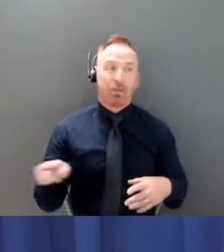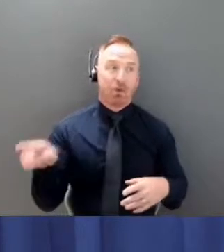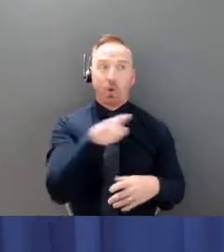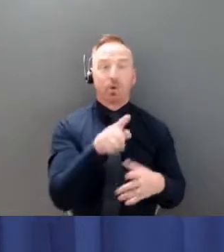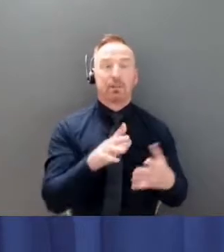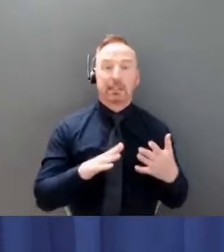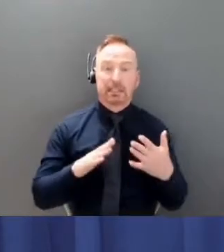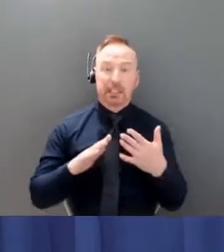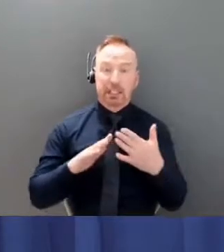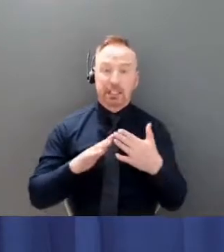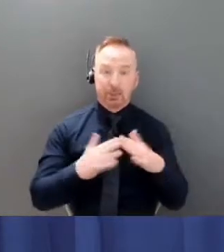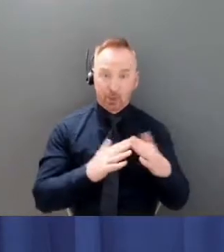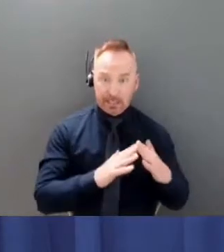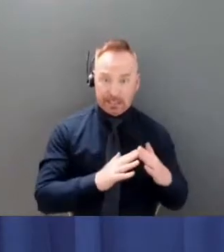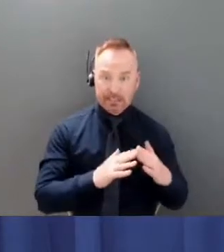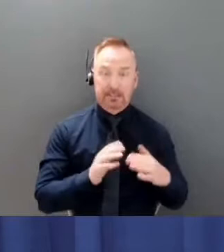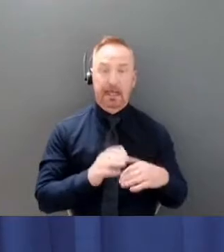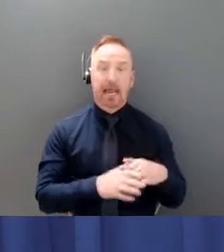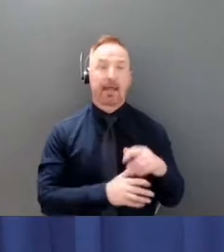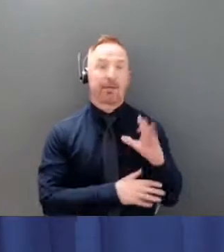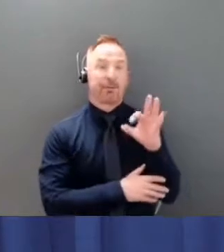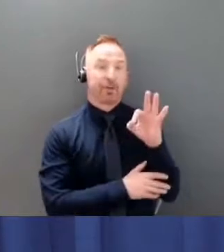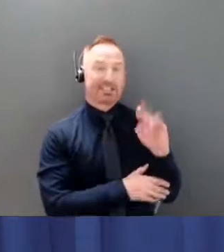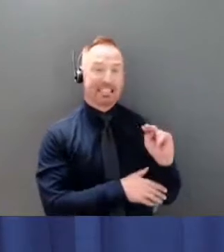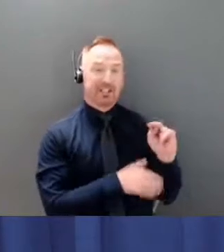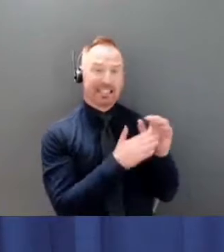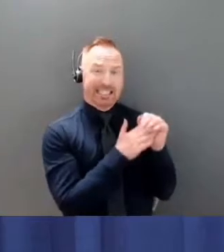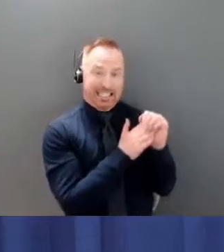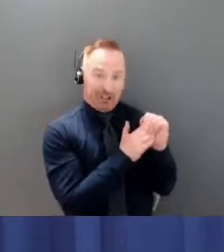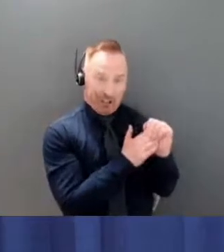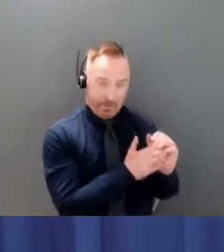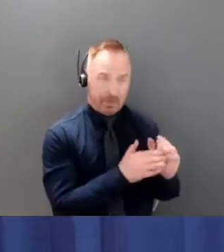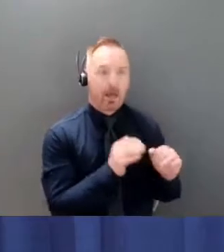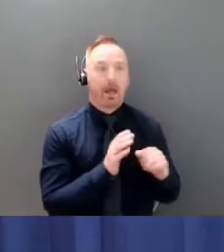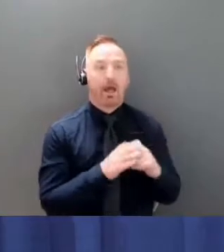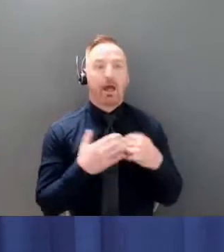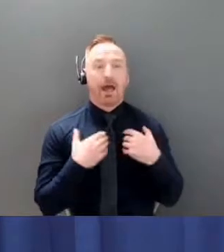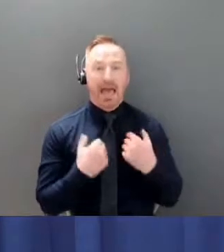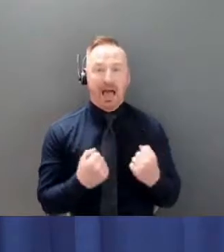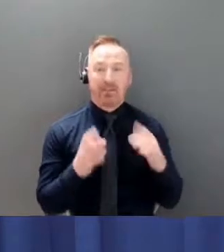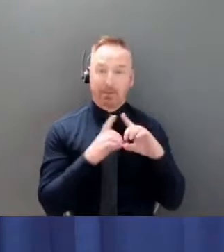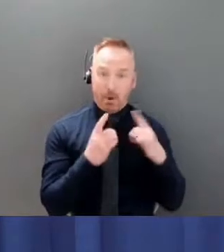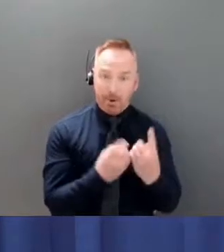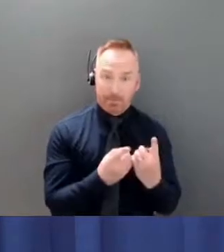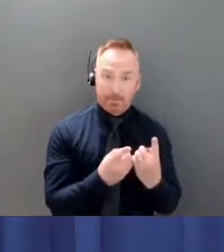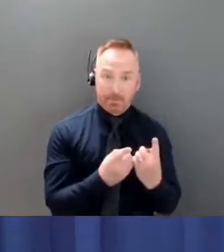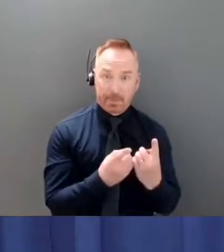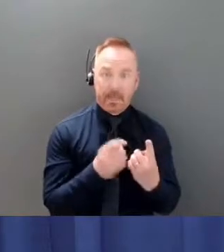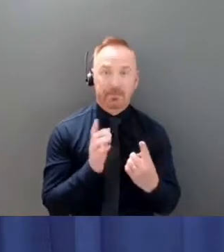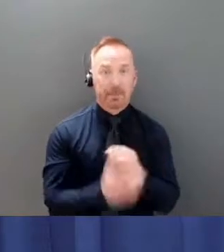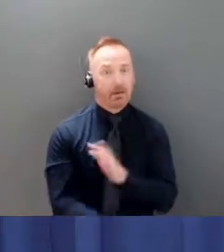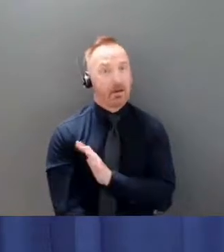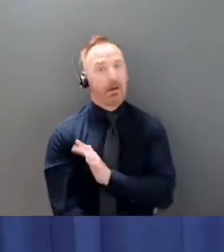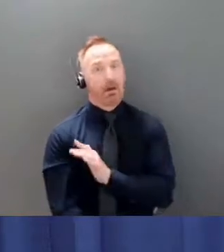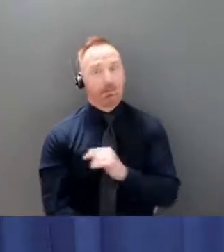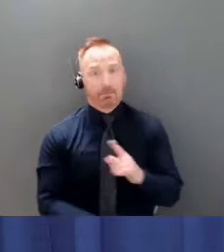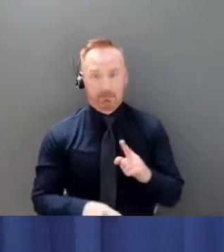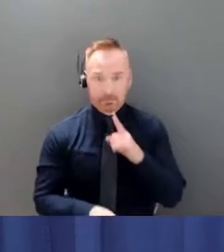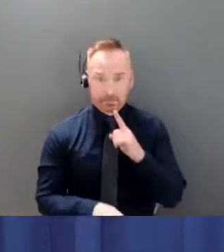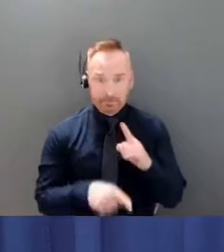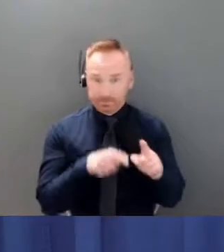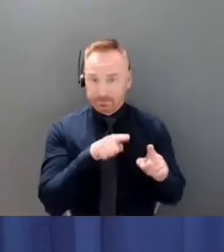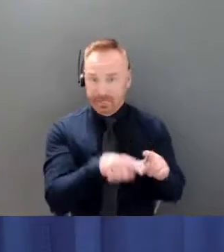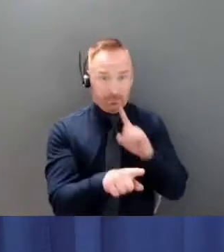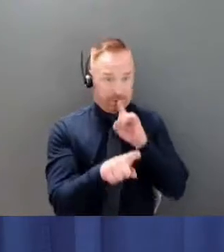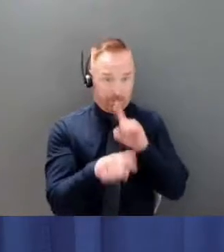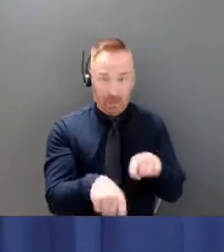the First Nations leadership and health departments has been amazing and it has really strengthened the response and